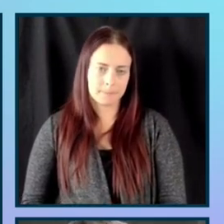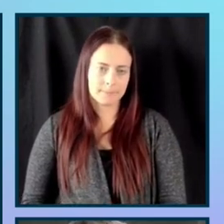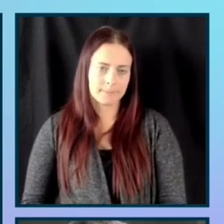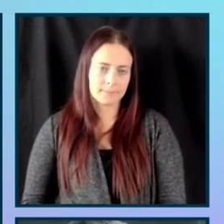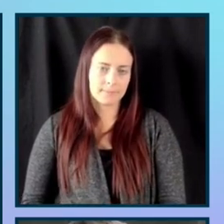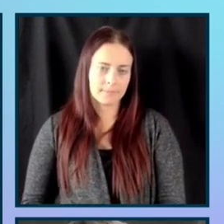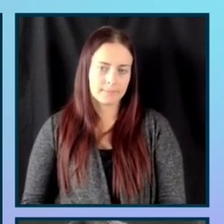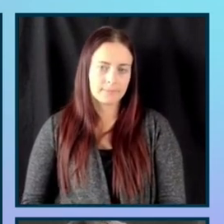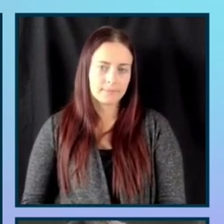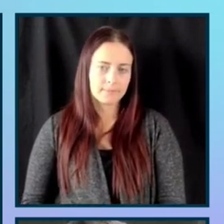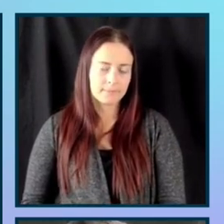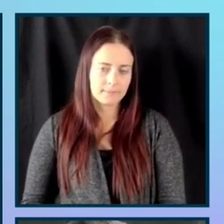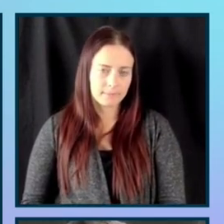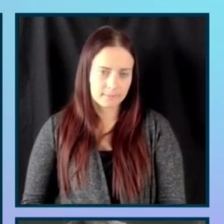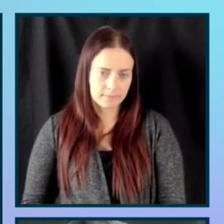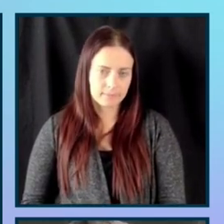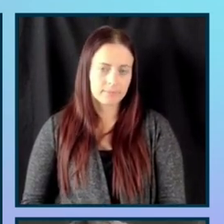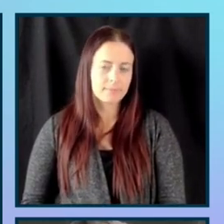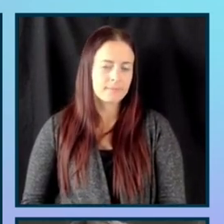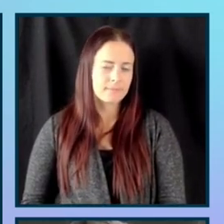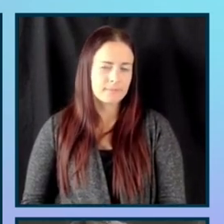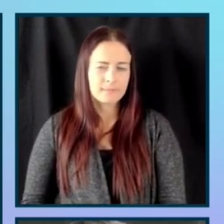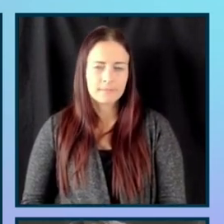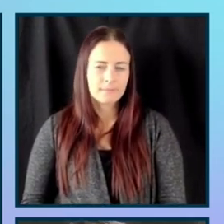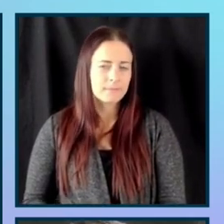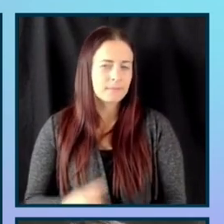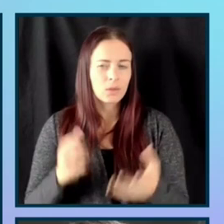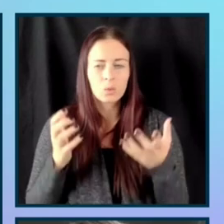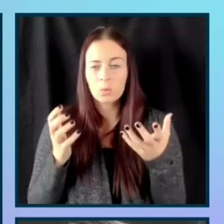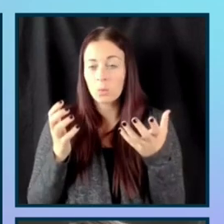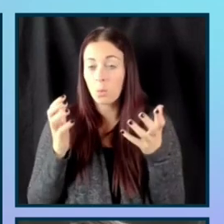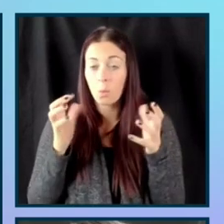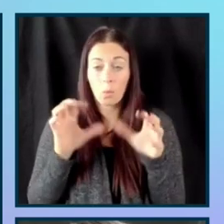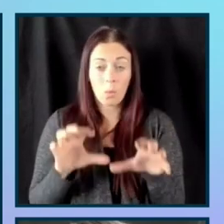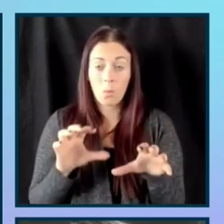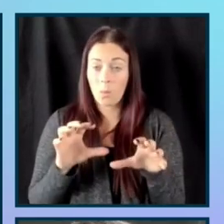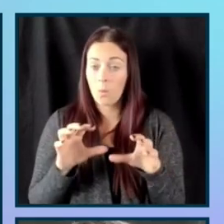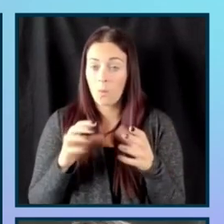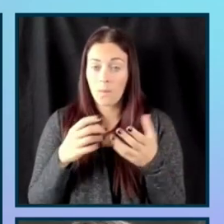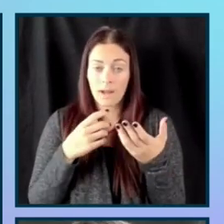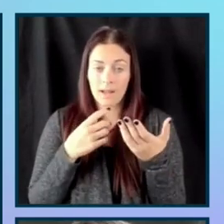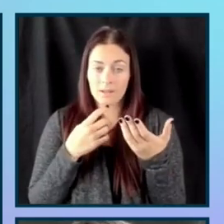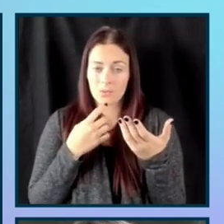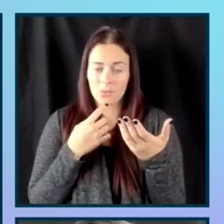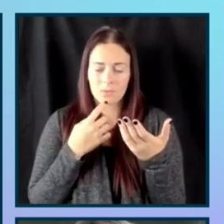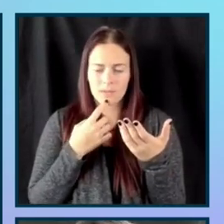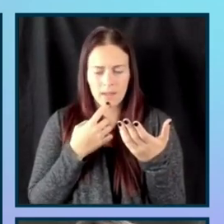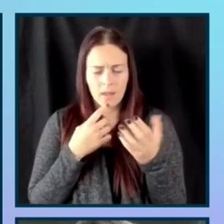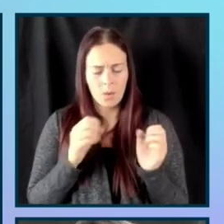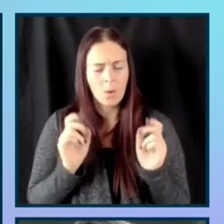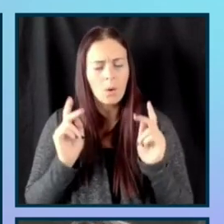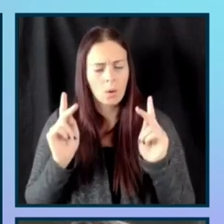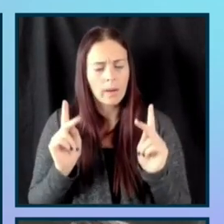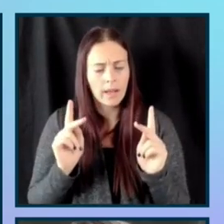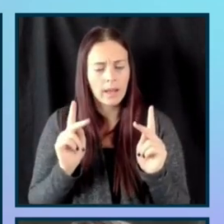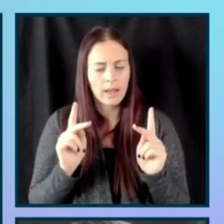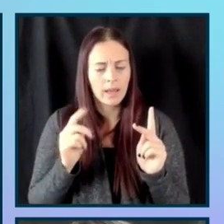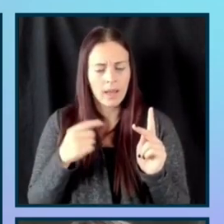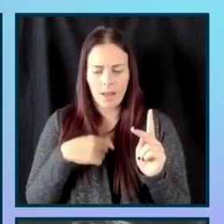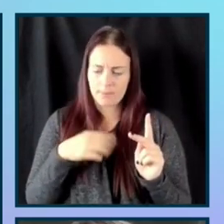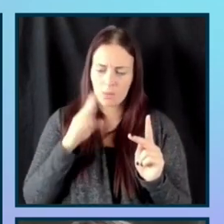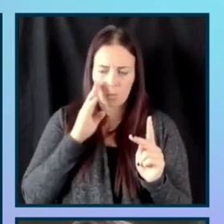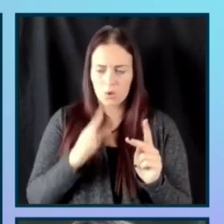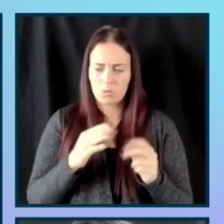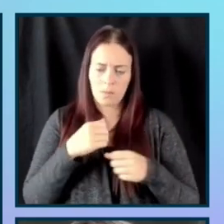you, you would not want to go and say, I'm going to make an inclusive, uh, product because,